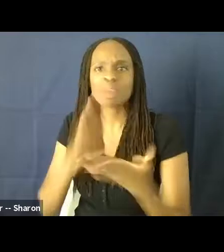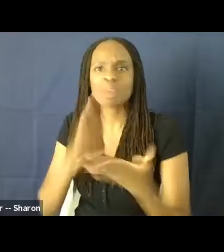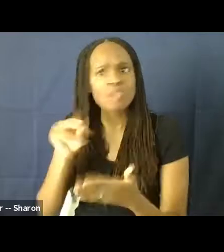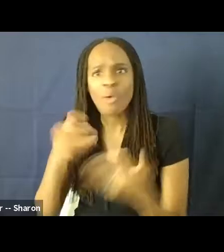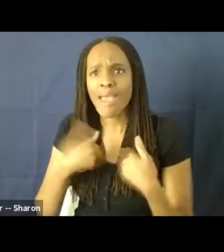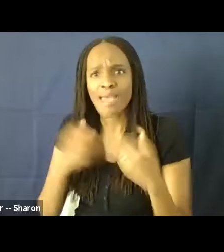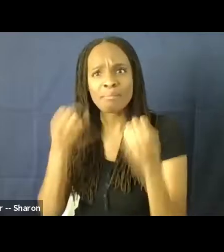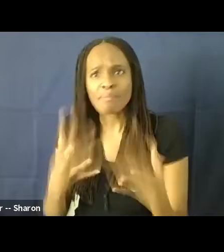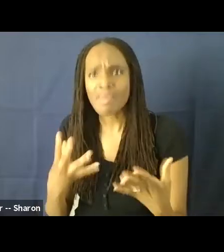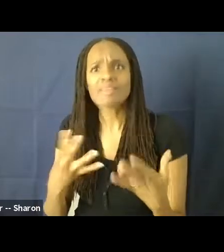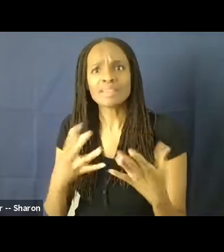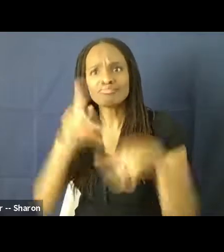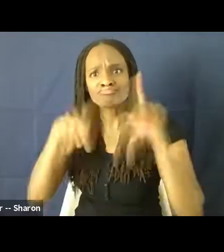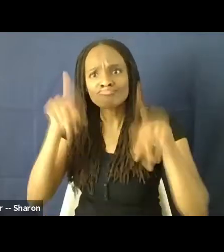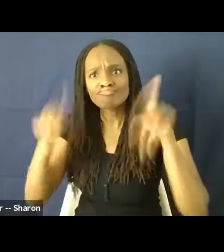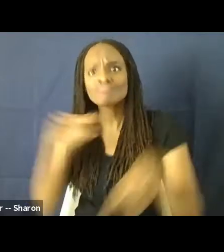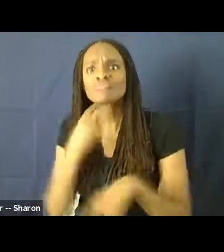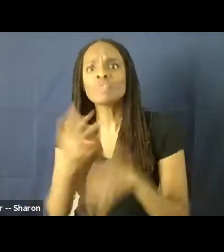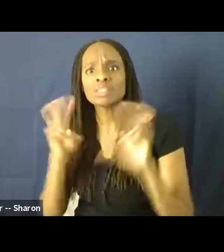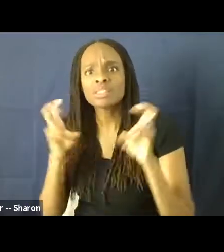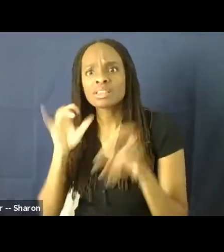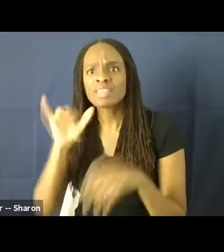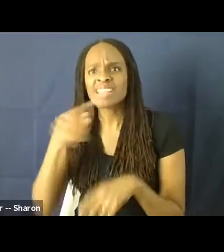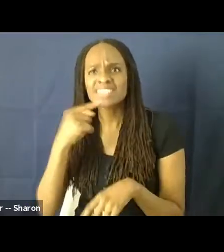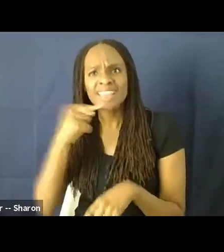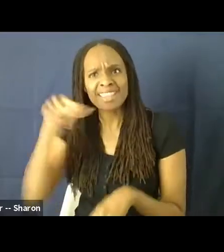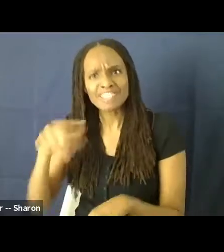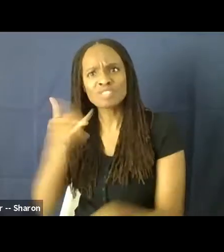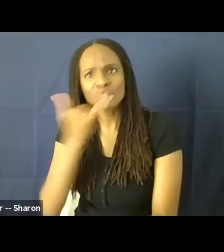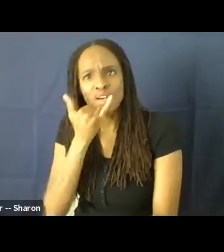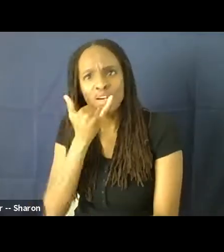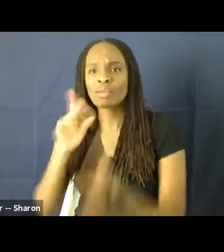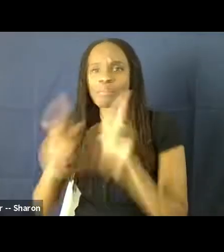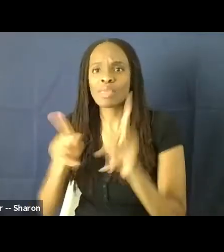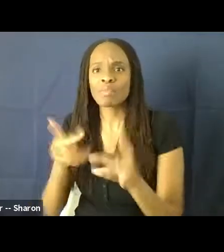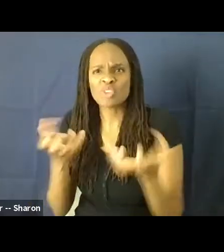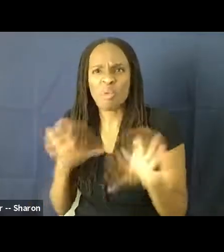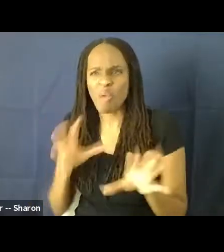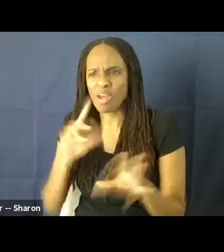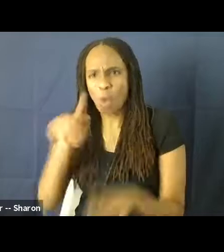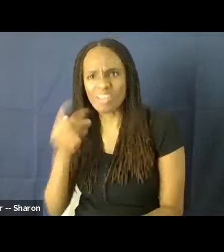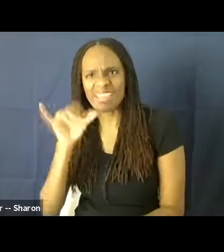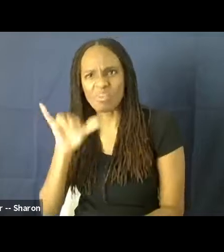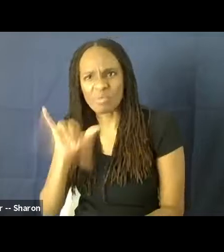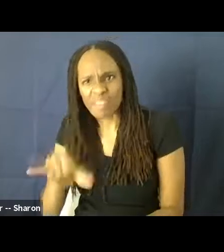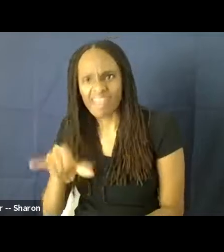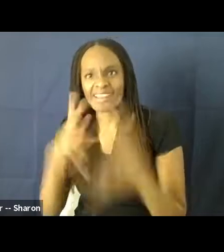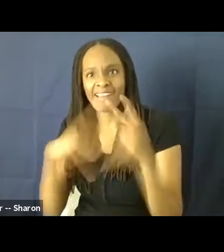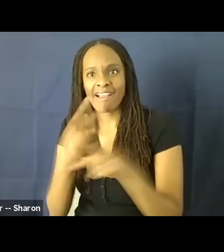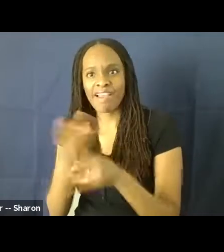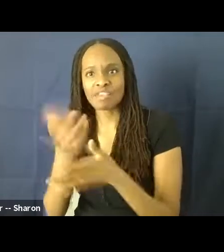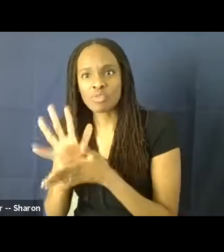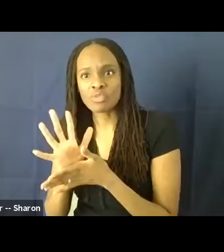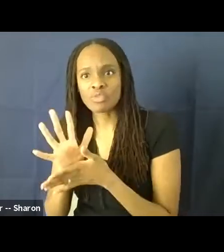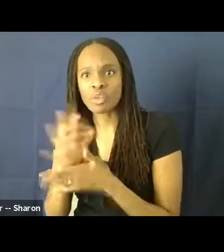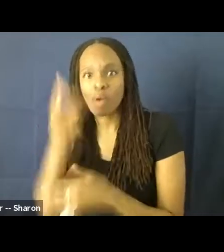There are even voices within the production code administration that were saying, hey, this is wrong. People don't just want those kind of movies. And they sent reports. One man's name was